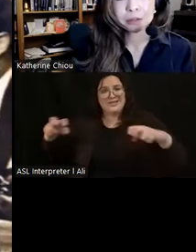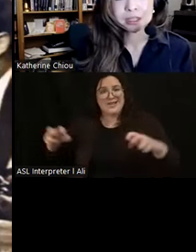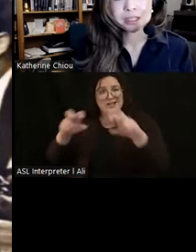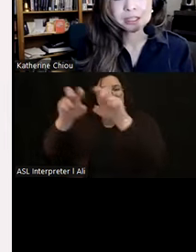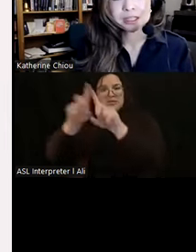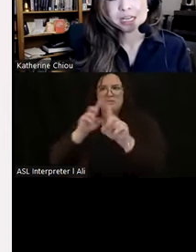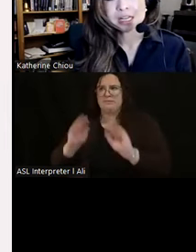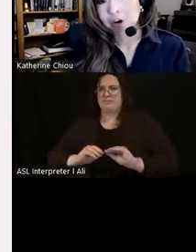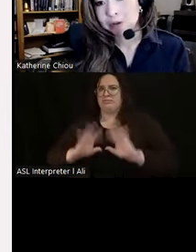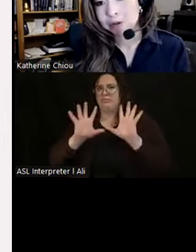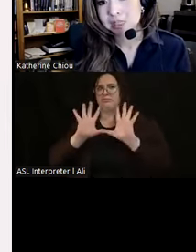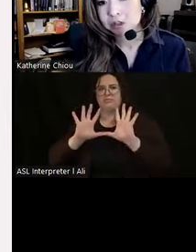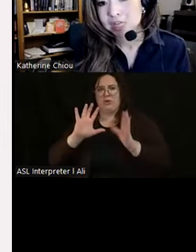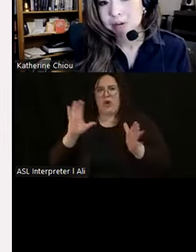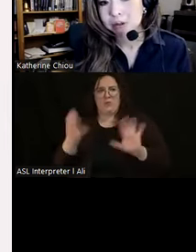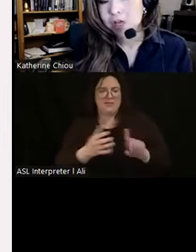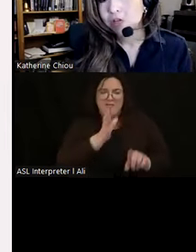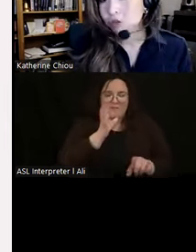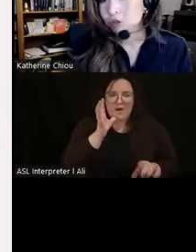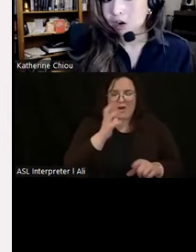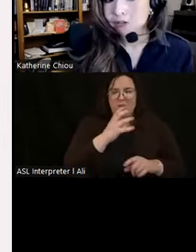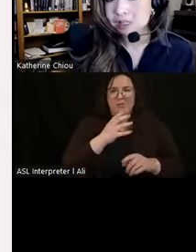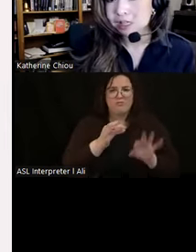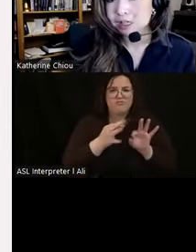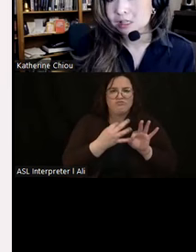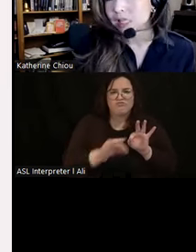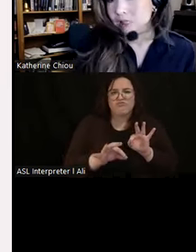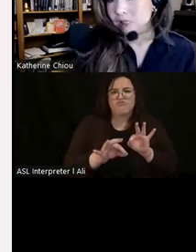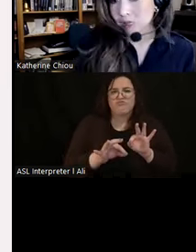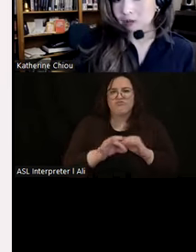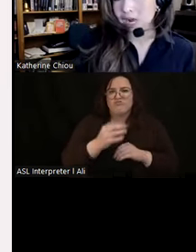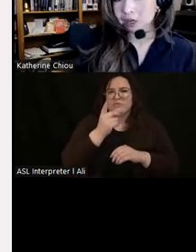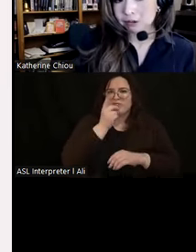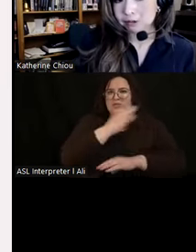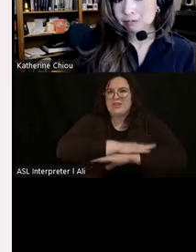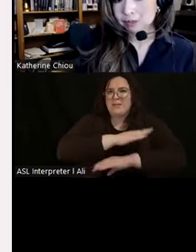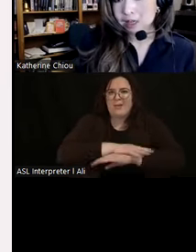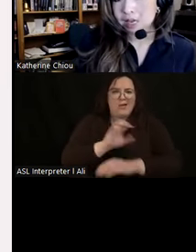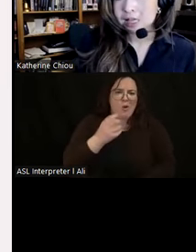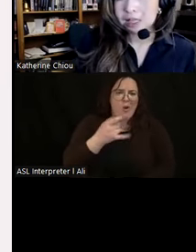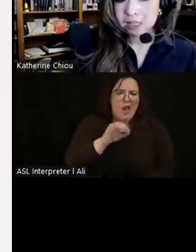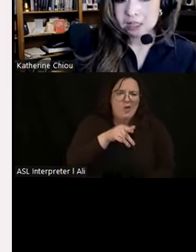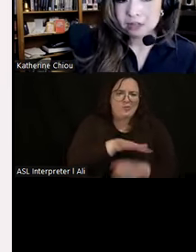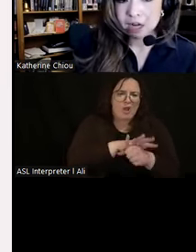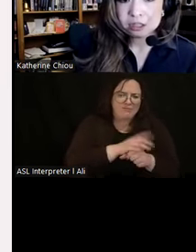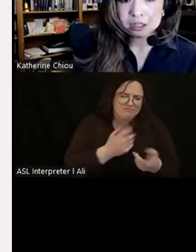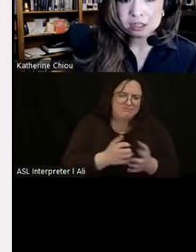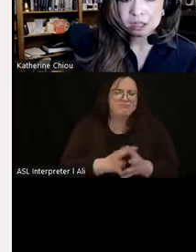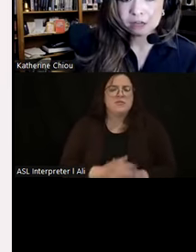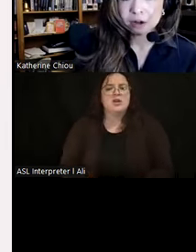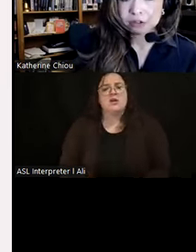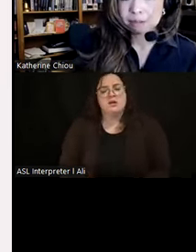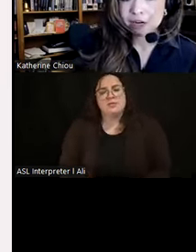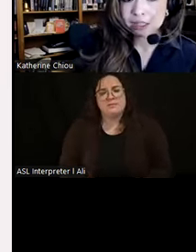with the scene of farmers at the dinner table during the harvest season in central Ohio. In the collective consciousness